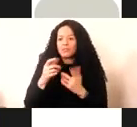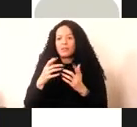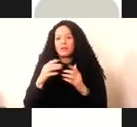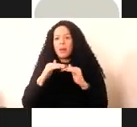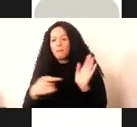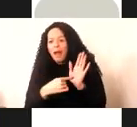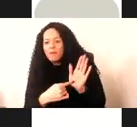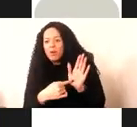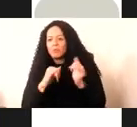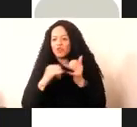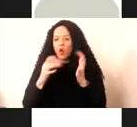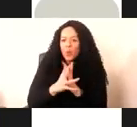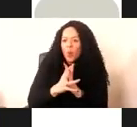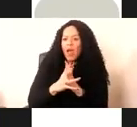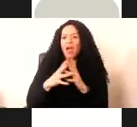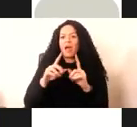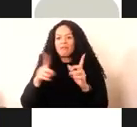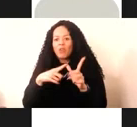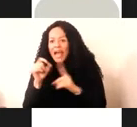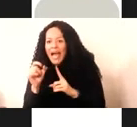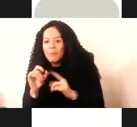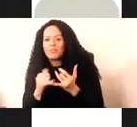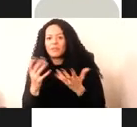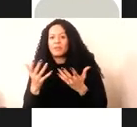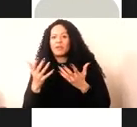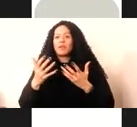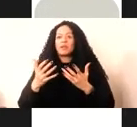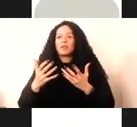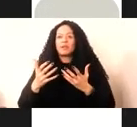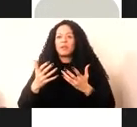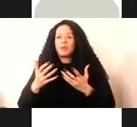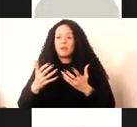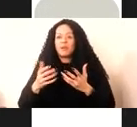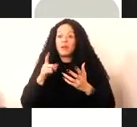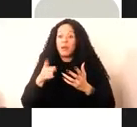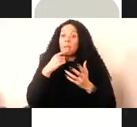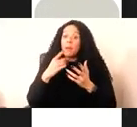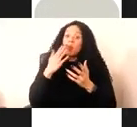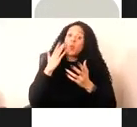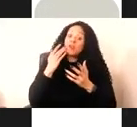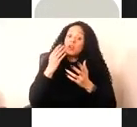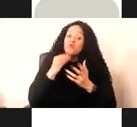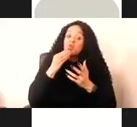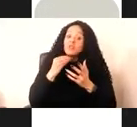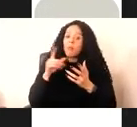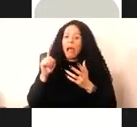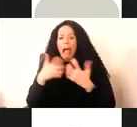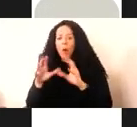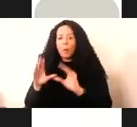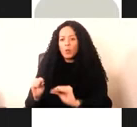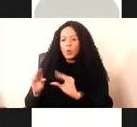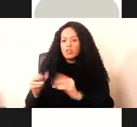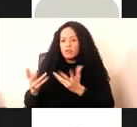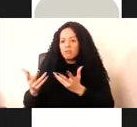and software come in multiple versions and also they might be acquired when they are still used. And this means